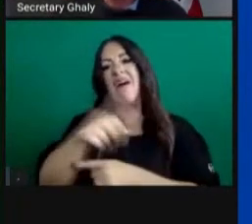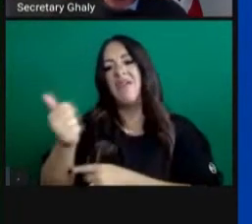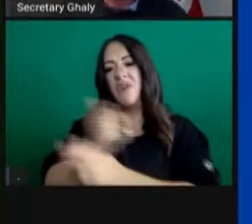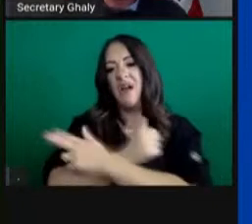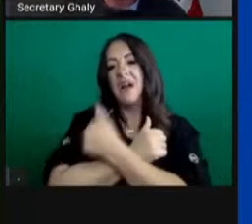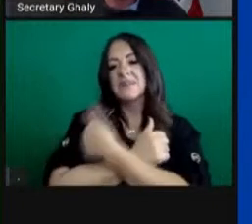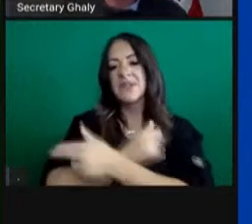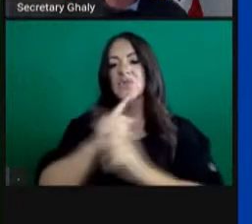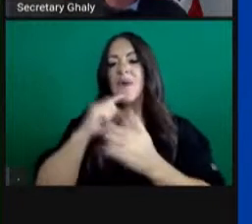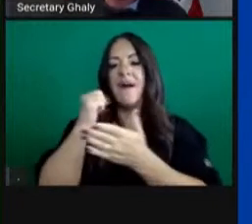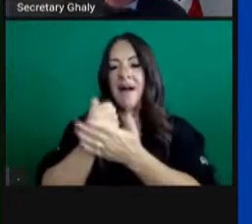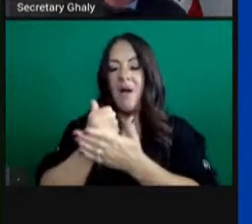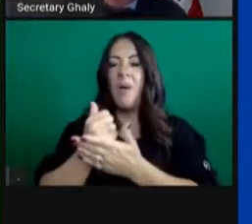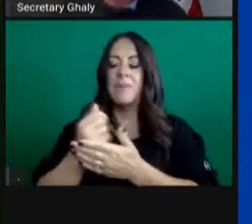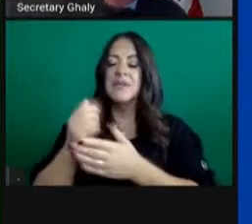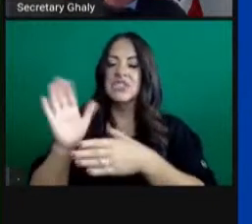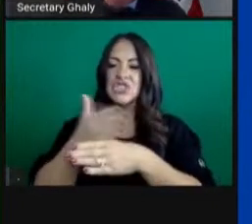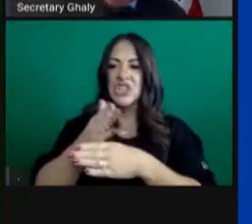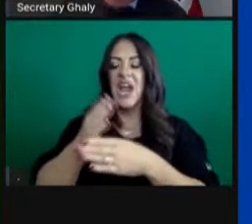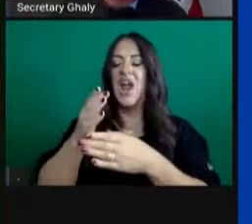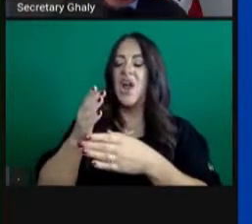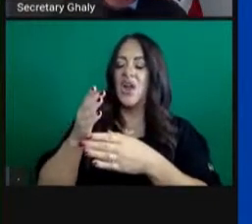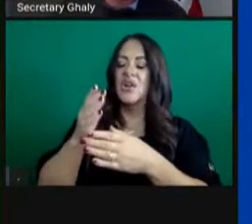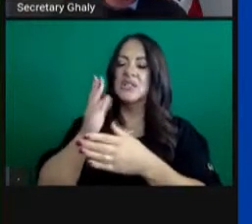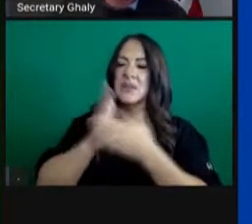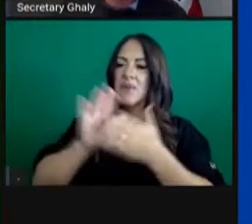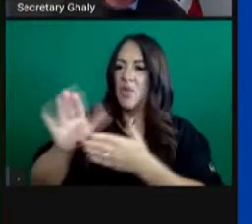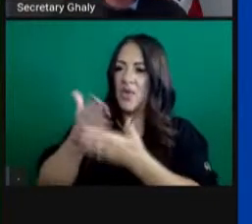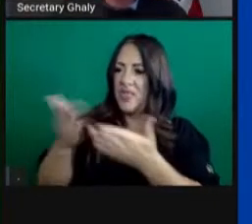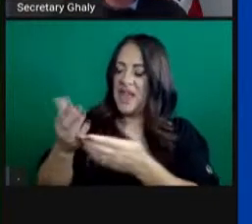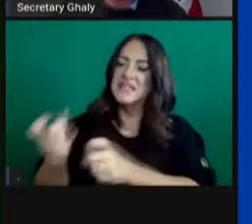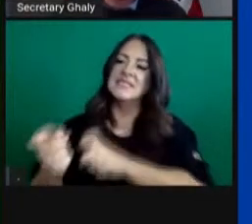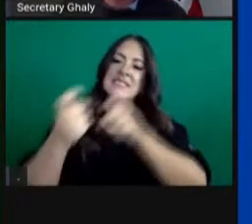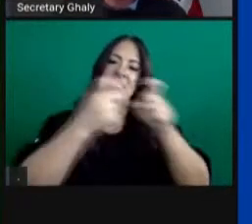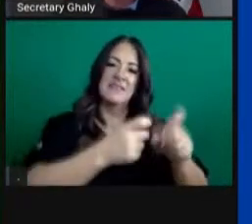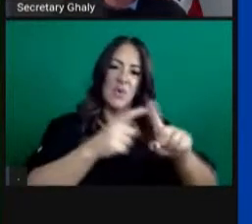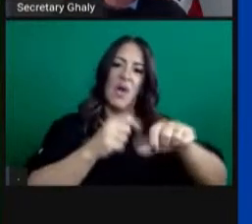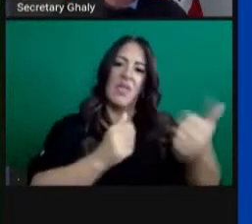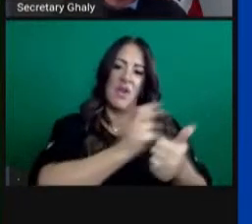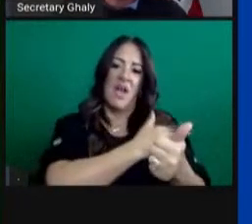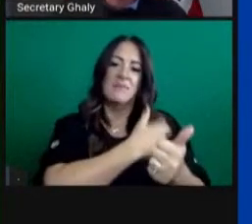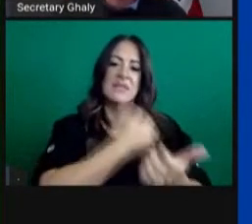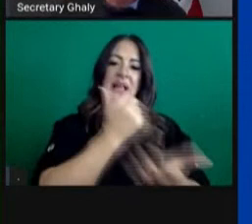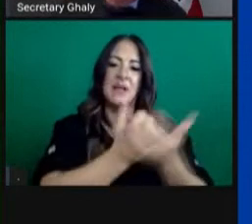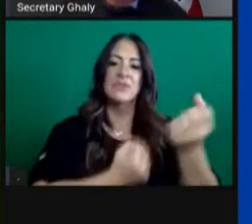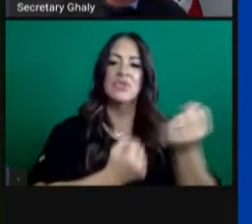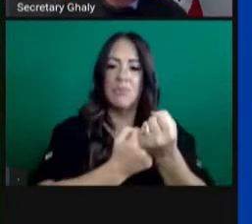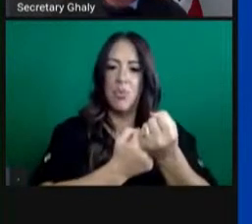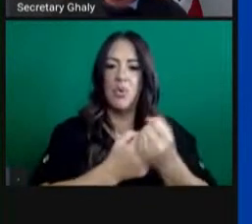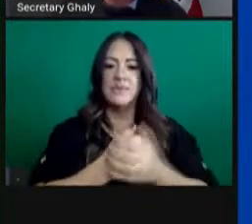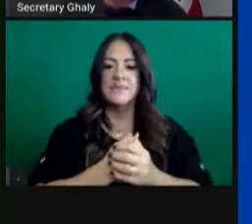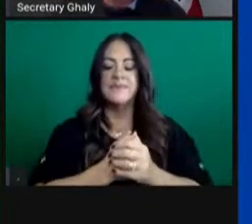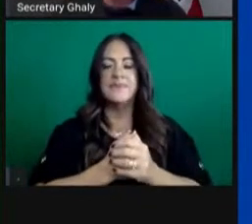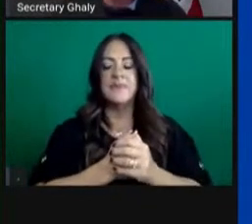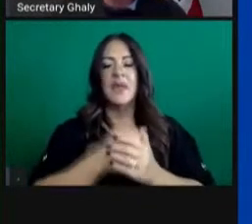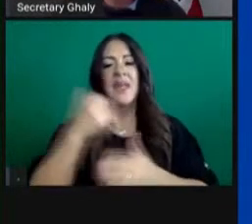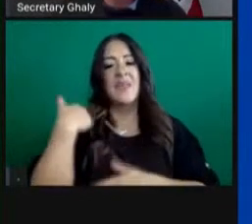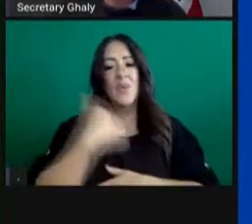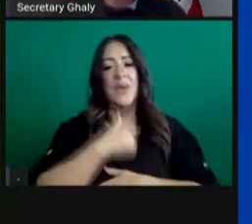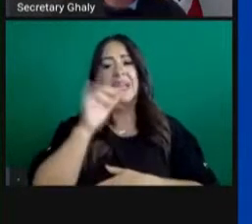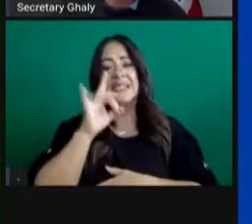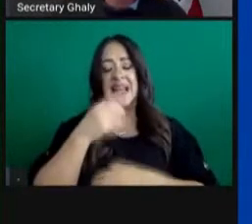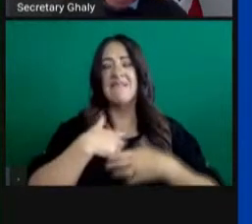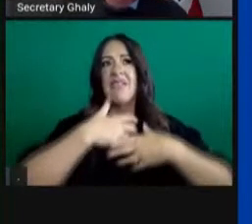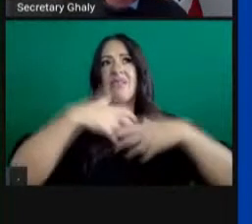discussions, late night discussions and conversations with hospital leaders, association leaders across impacted